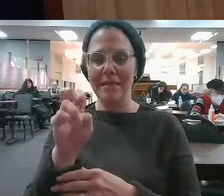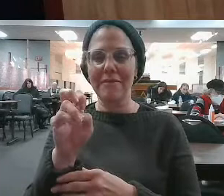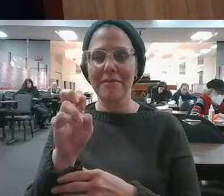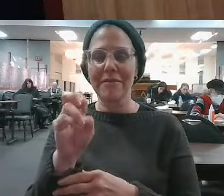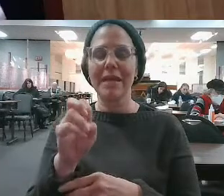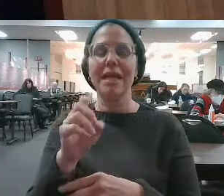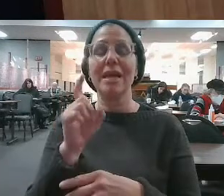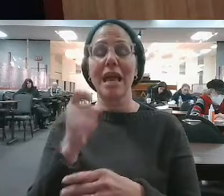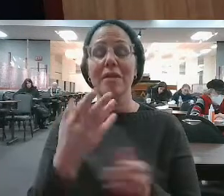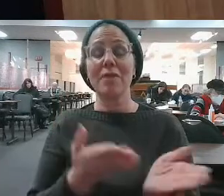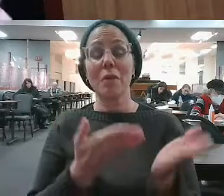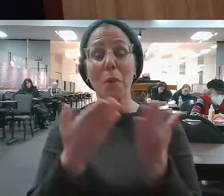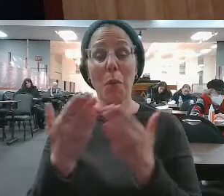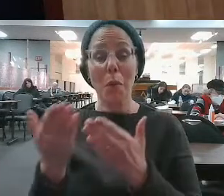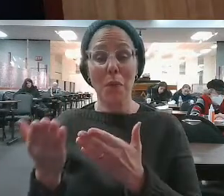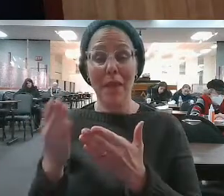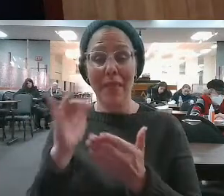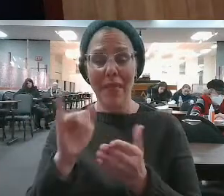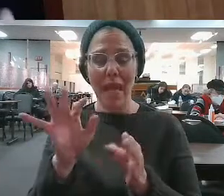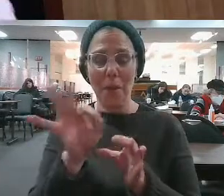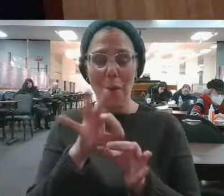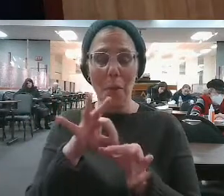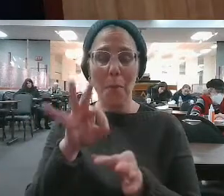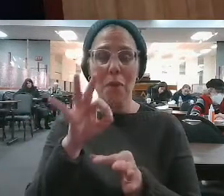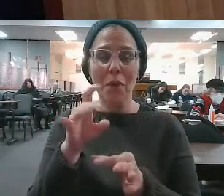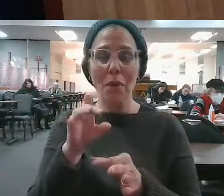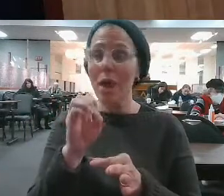people, they shall bring to you Shem and Zayis Zach.